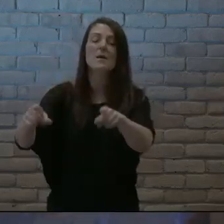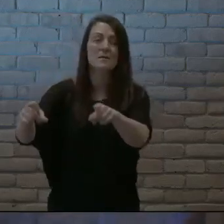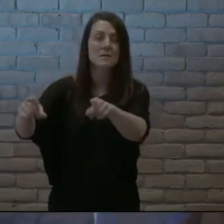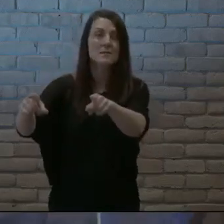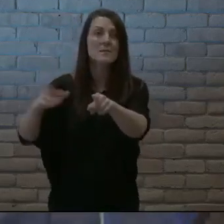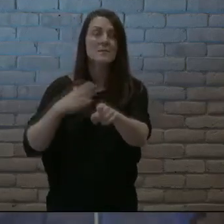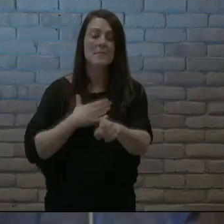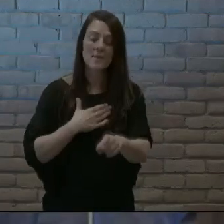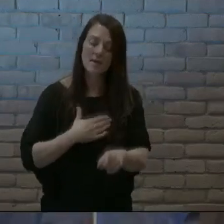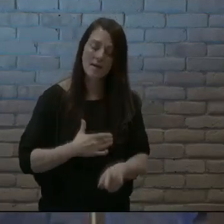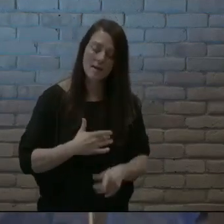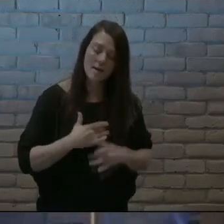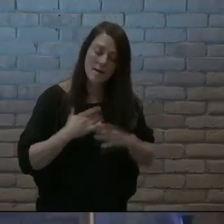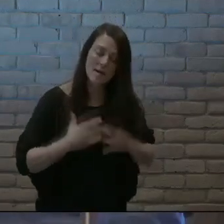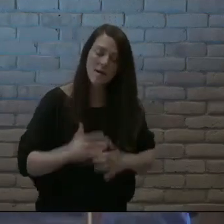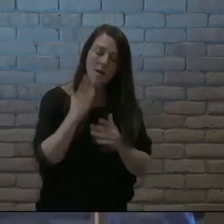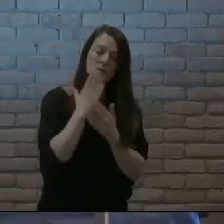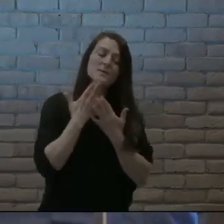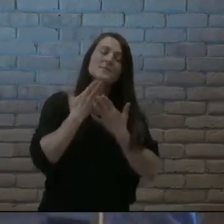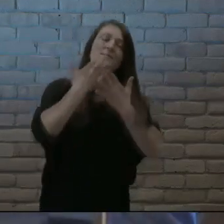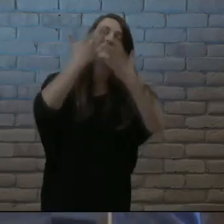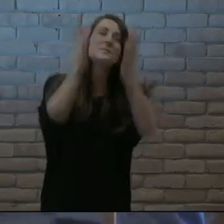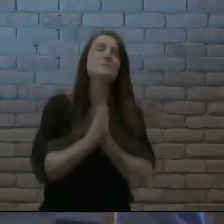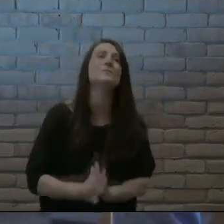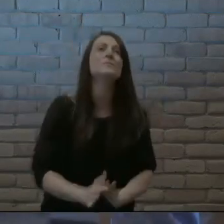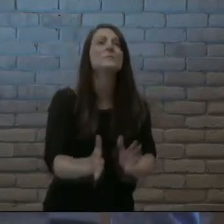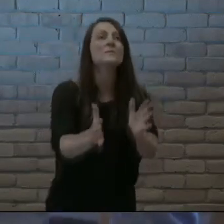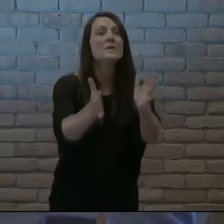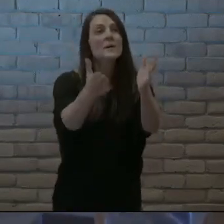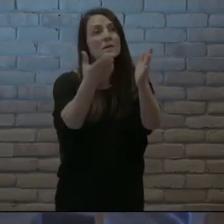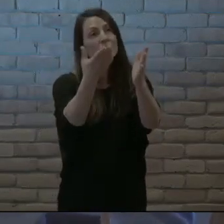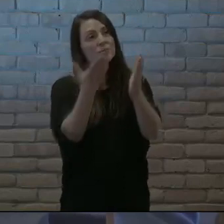failed me I will again